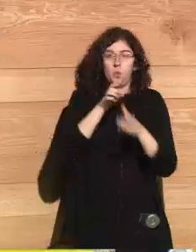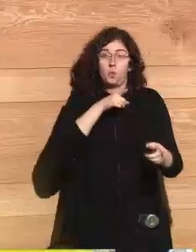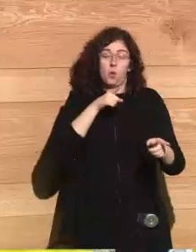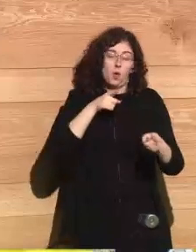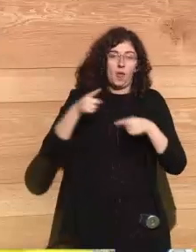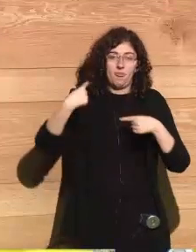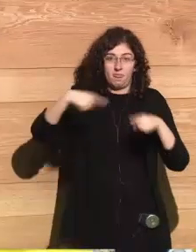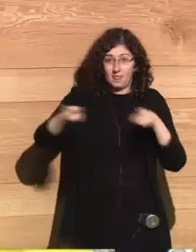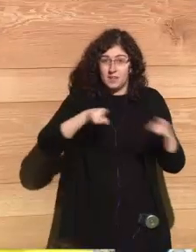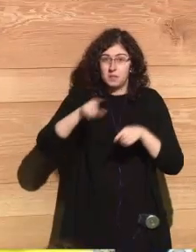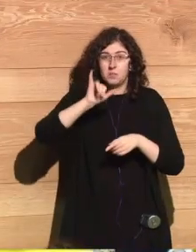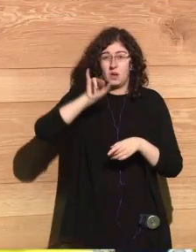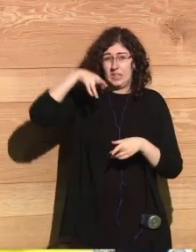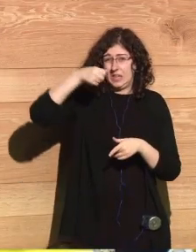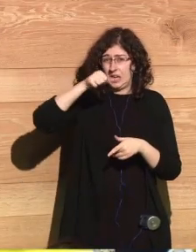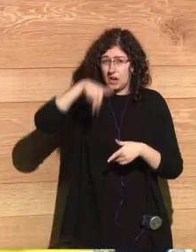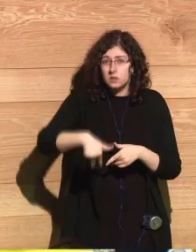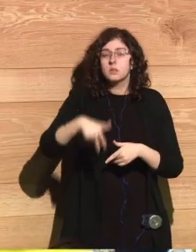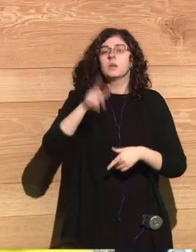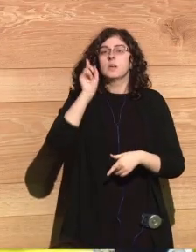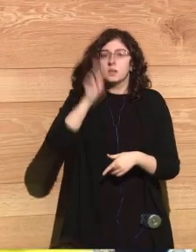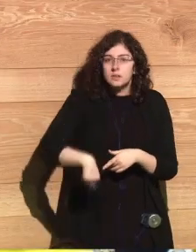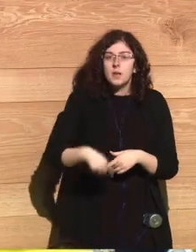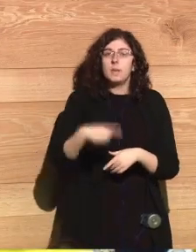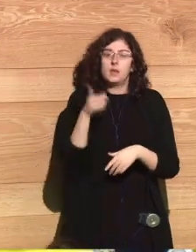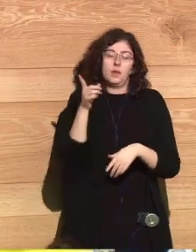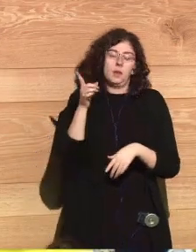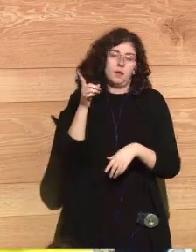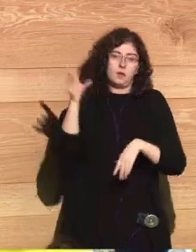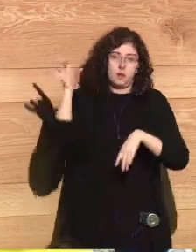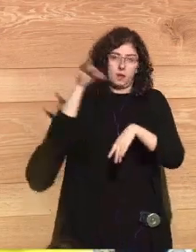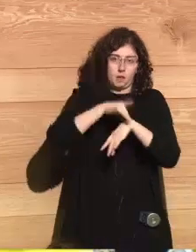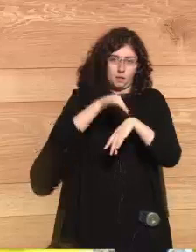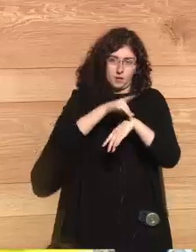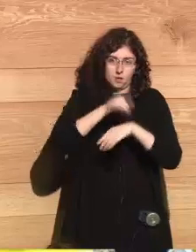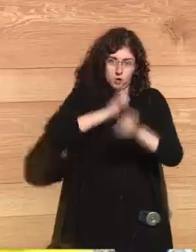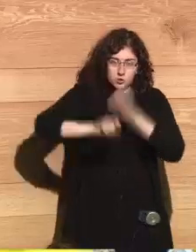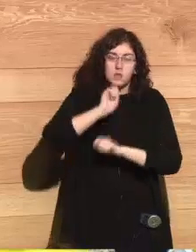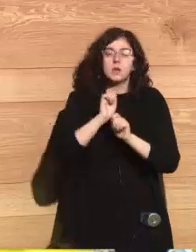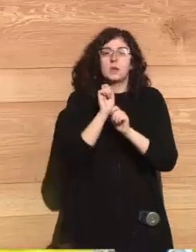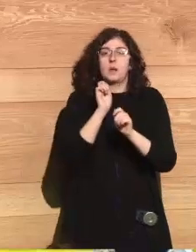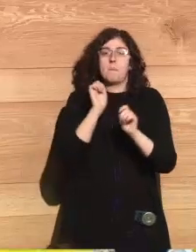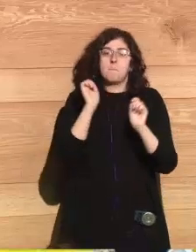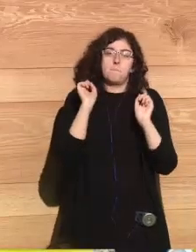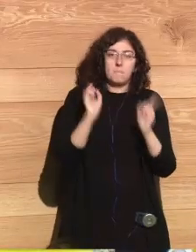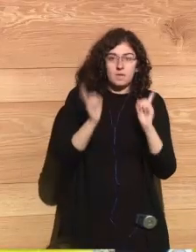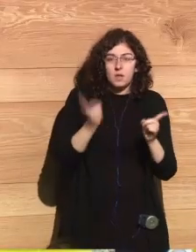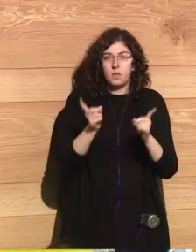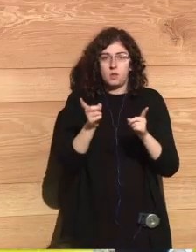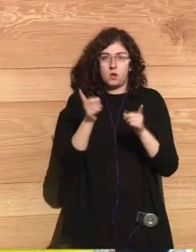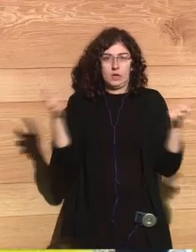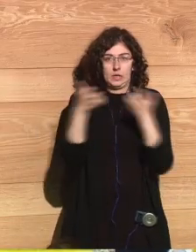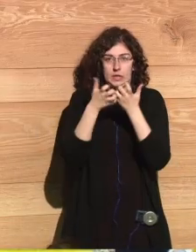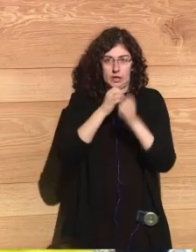ICANN and vice original vice president of the International Association of of physicians for the prevention of nuclear war